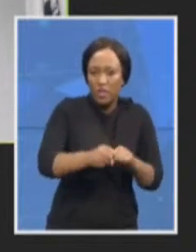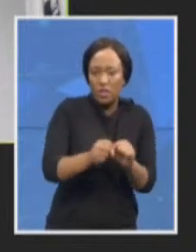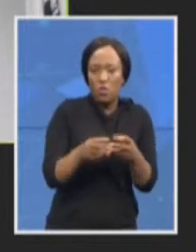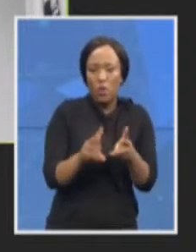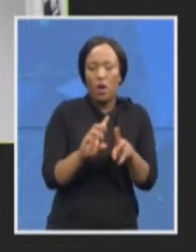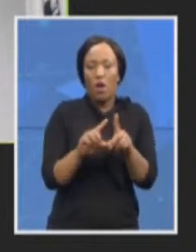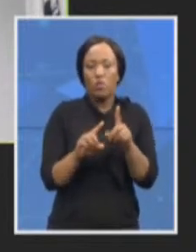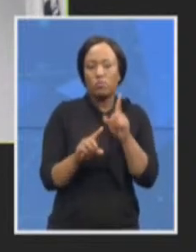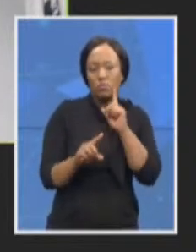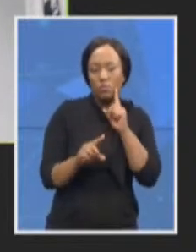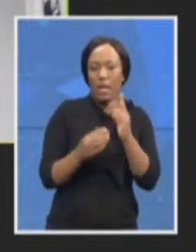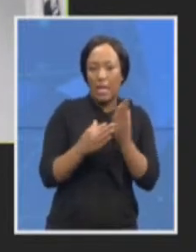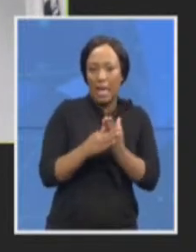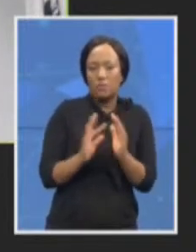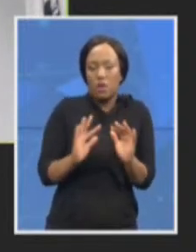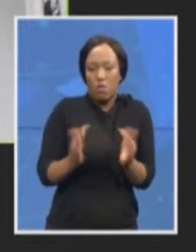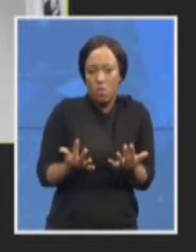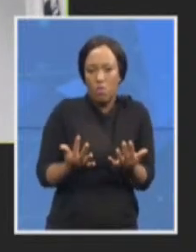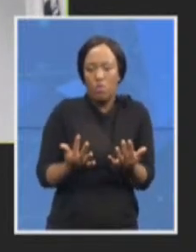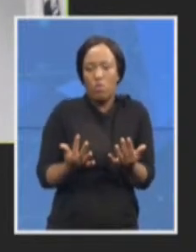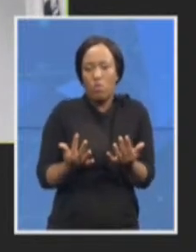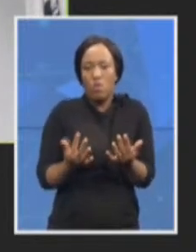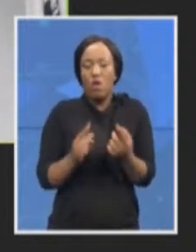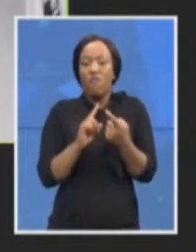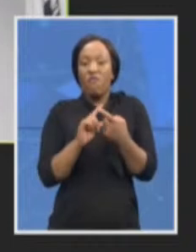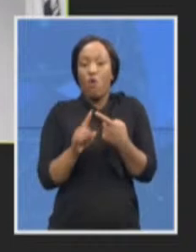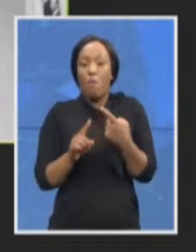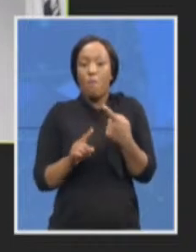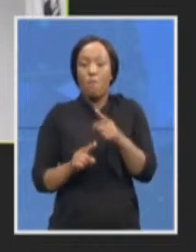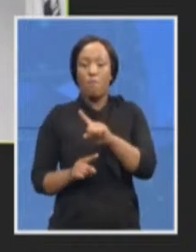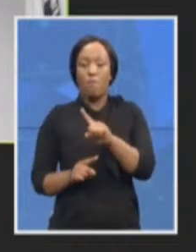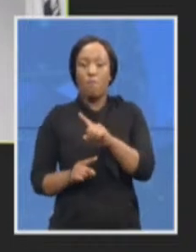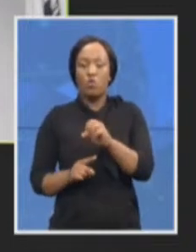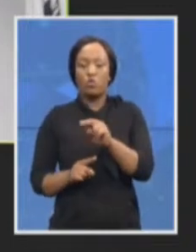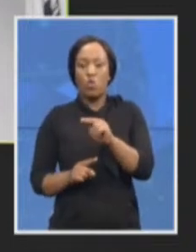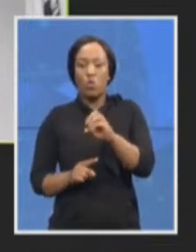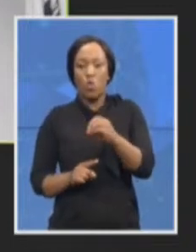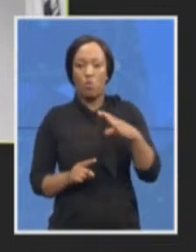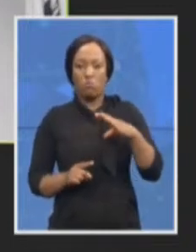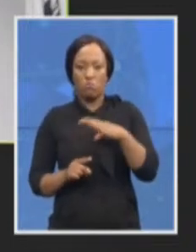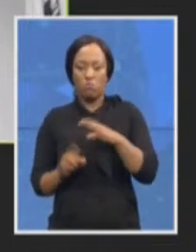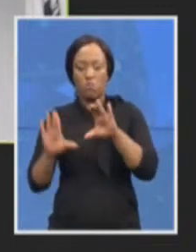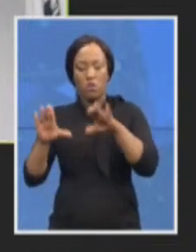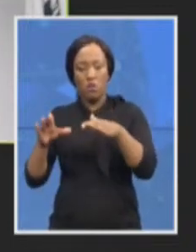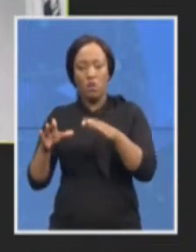emanating from the Zondo Commission and that we have the necessary resources to deal with them.